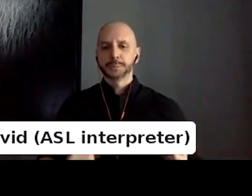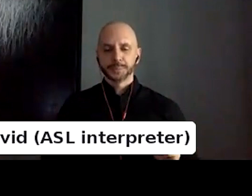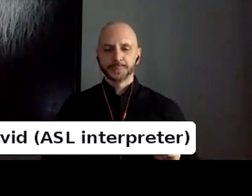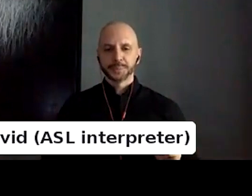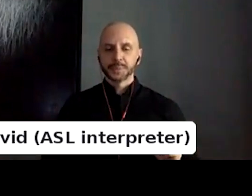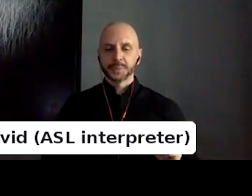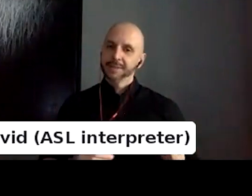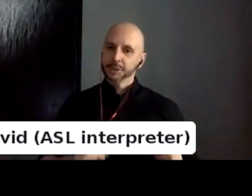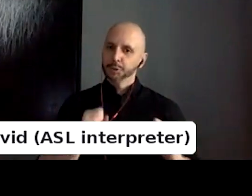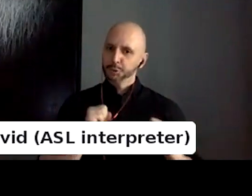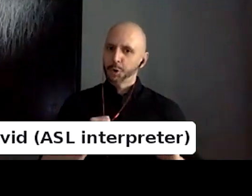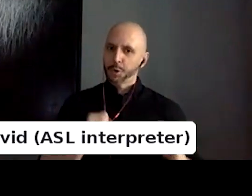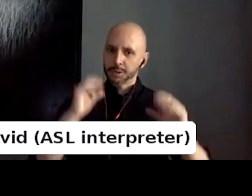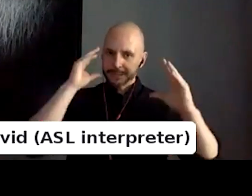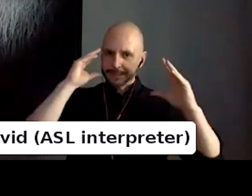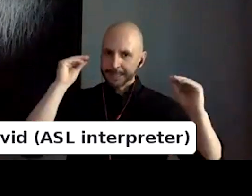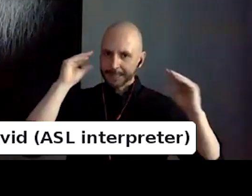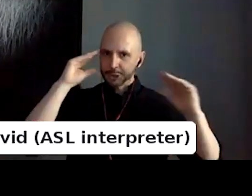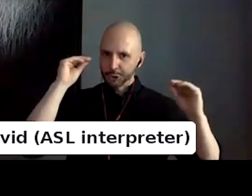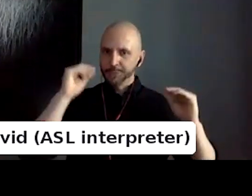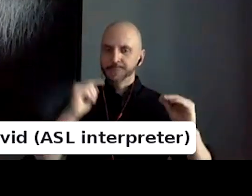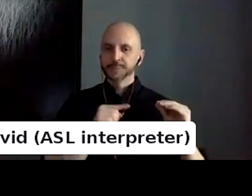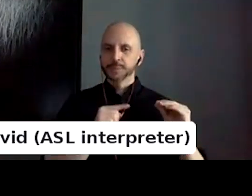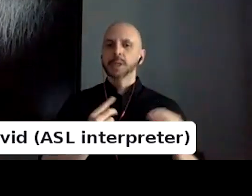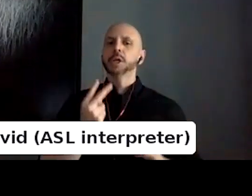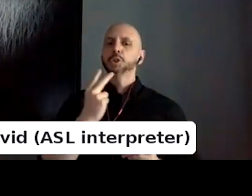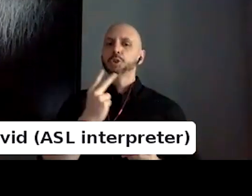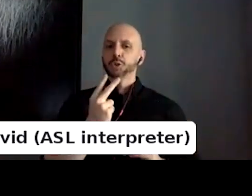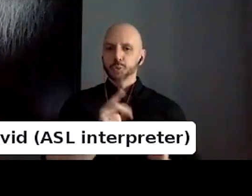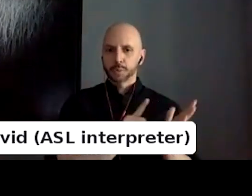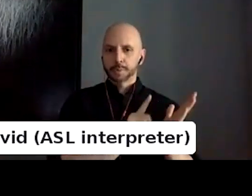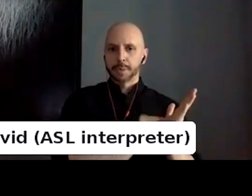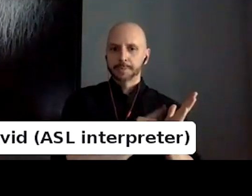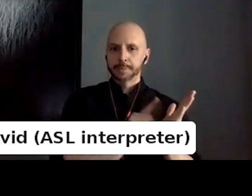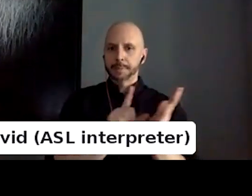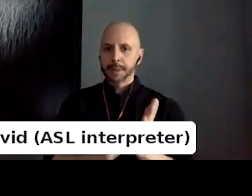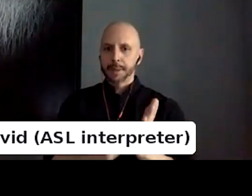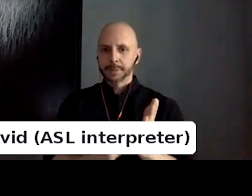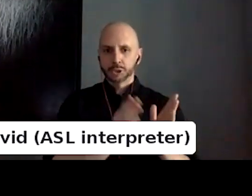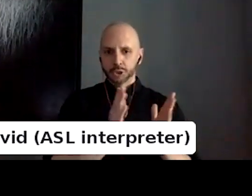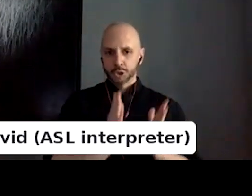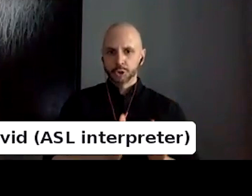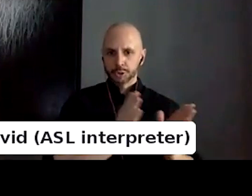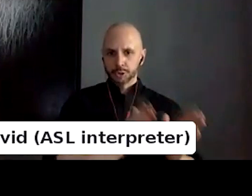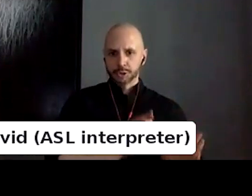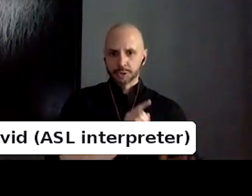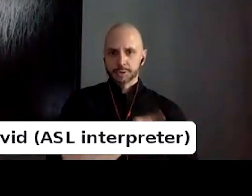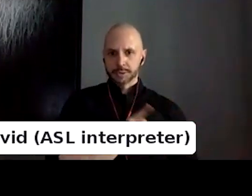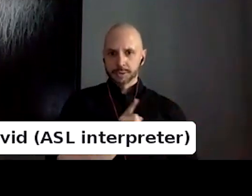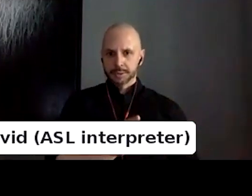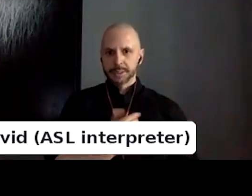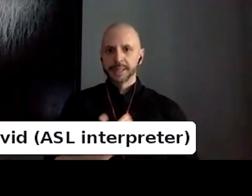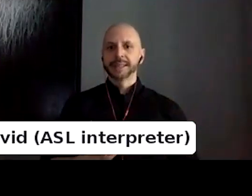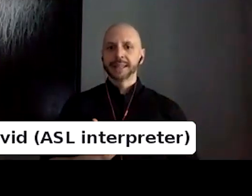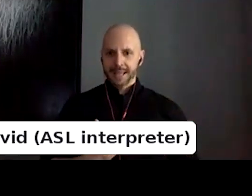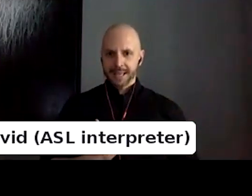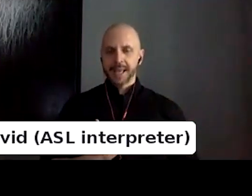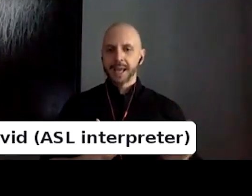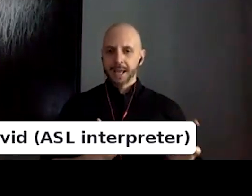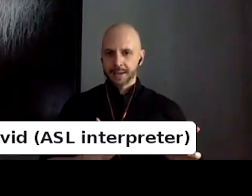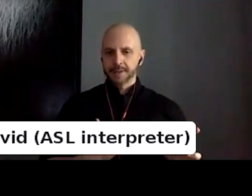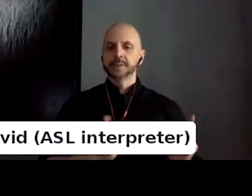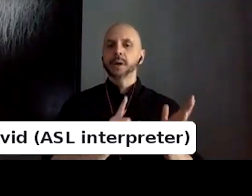way is that, uh, from these two, uh, publishers, um, who have, uh, a publishing house in Ukraine.